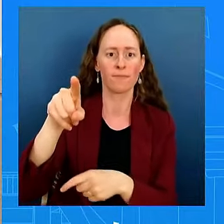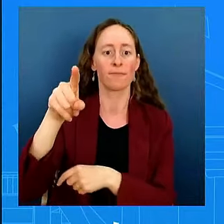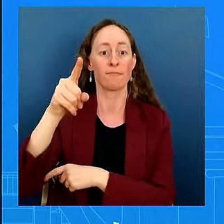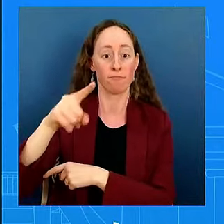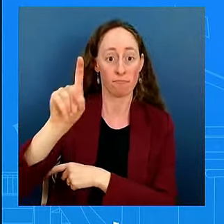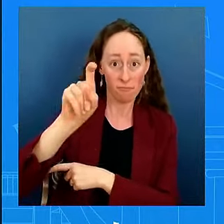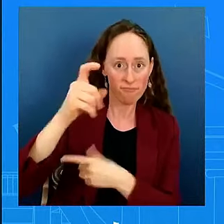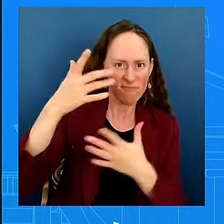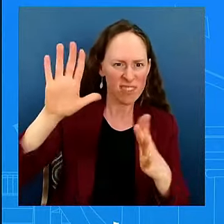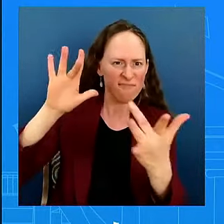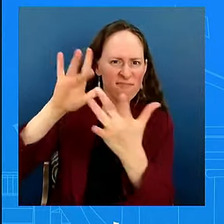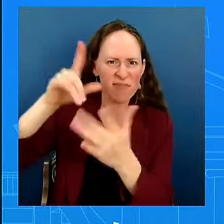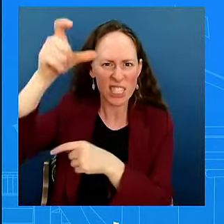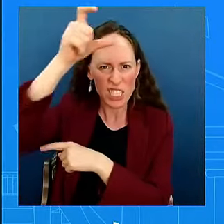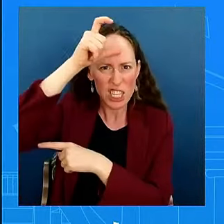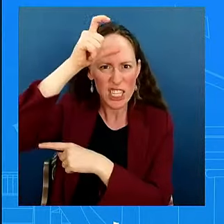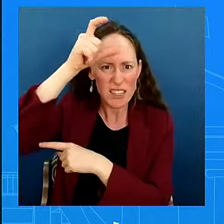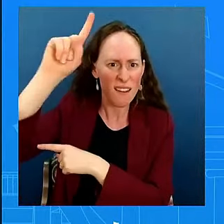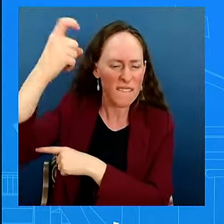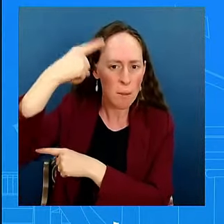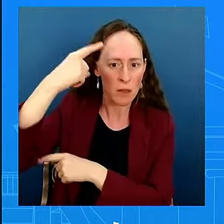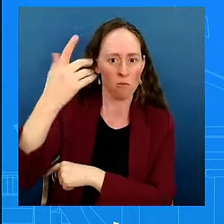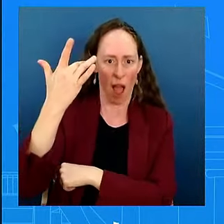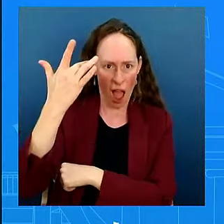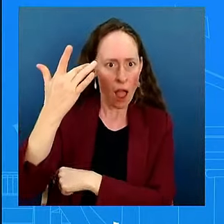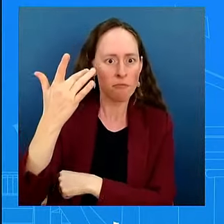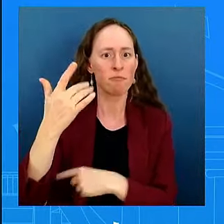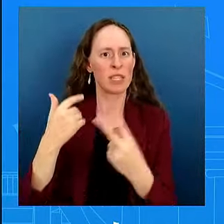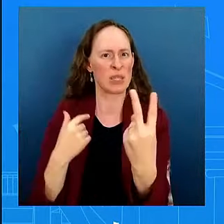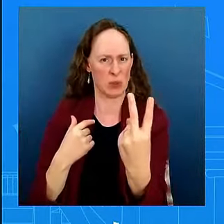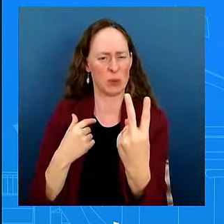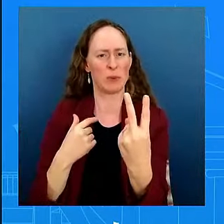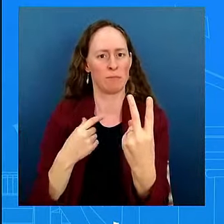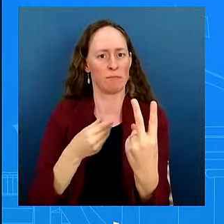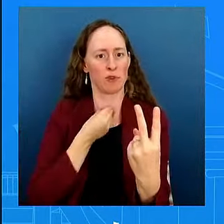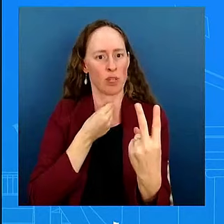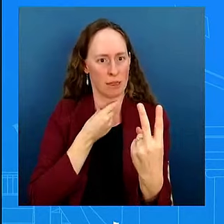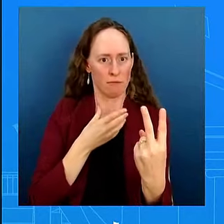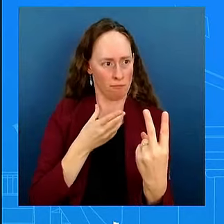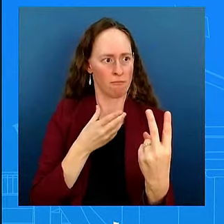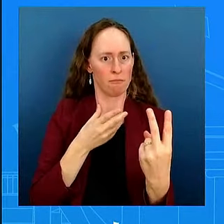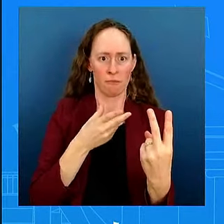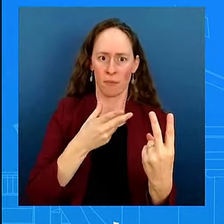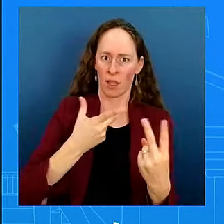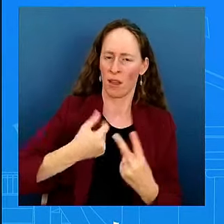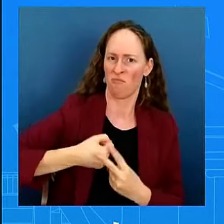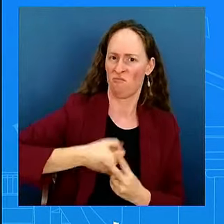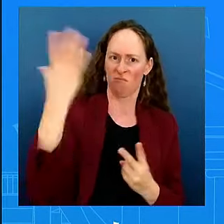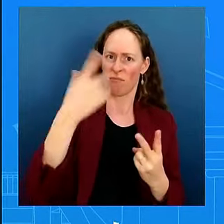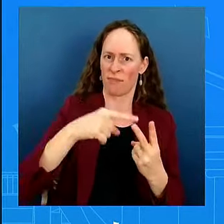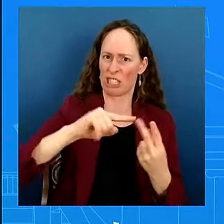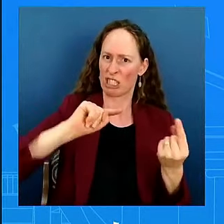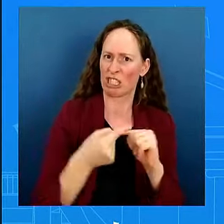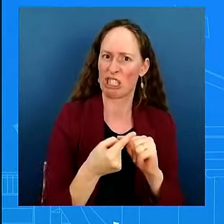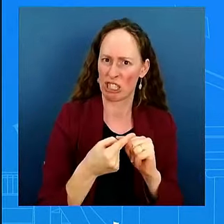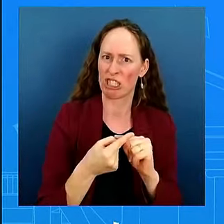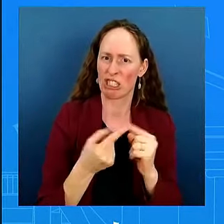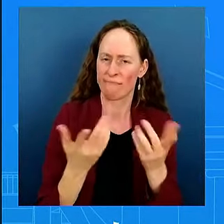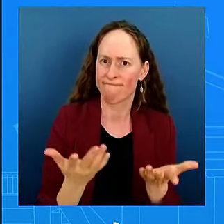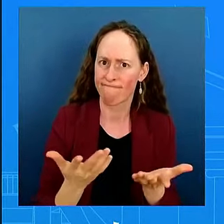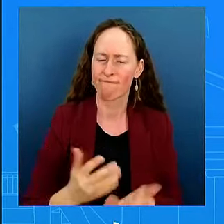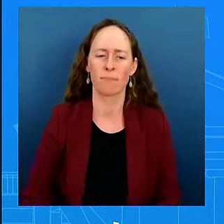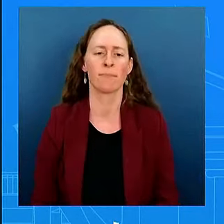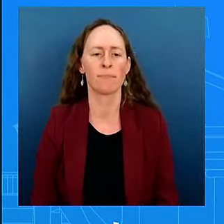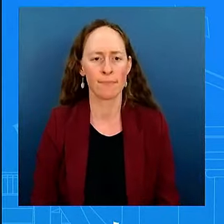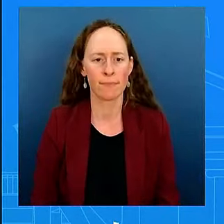So, obviously, we're troubled by the assault that we have seen that you all have been covering on the U.S. service members and are happy to